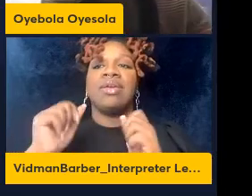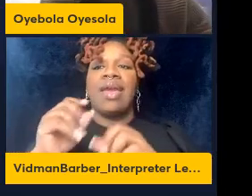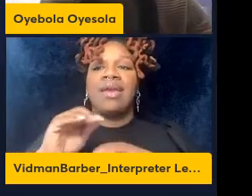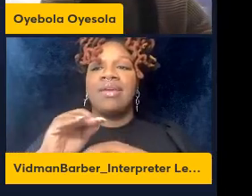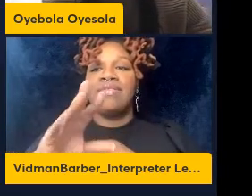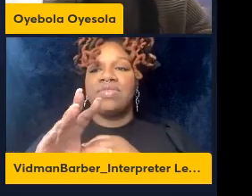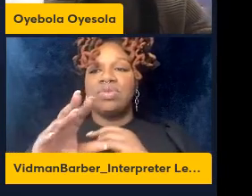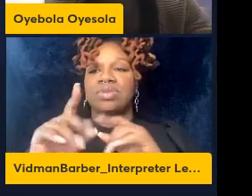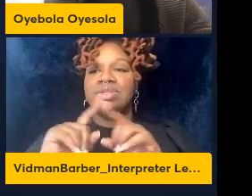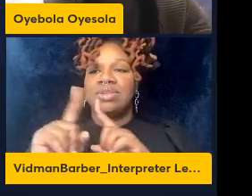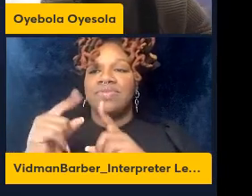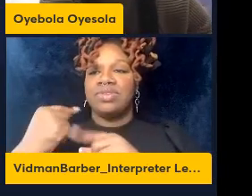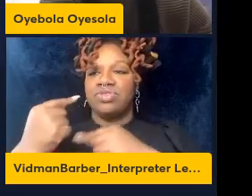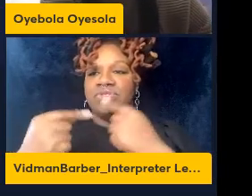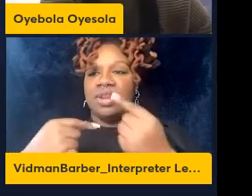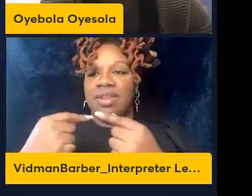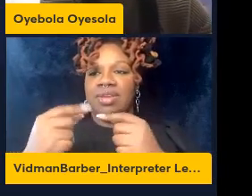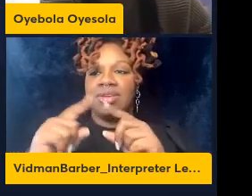in the blood and